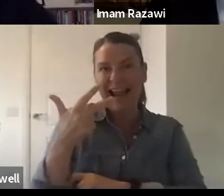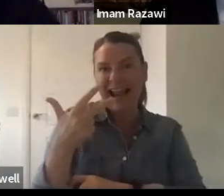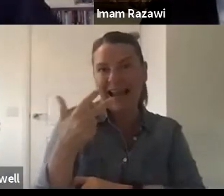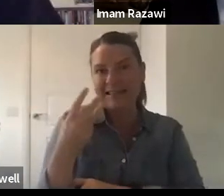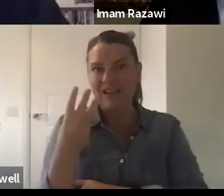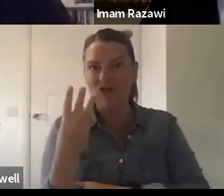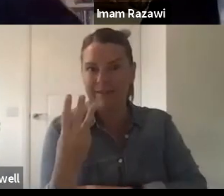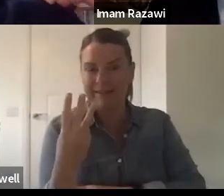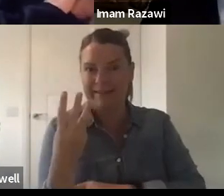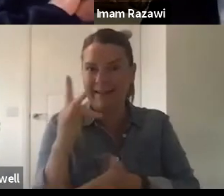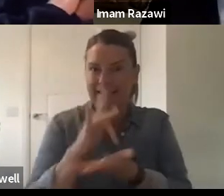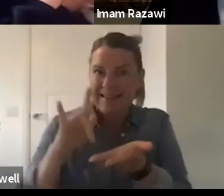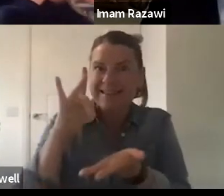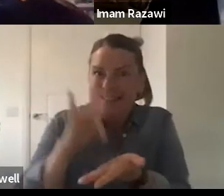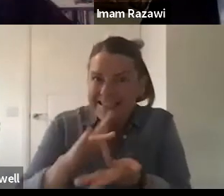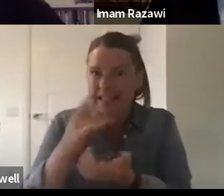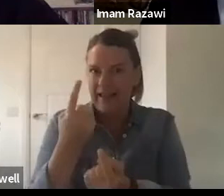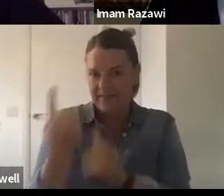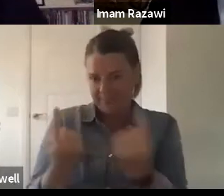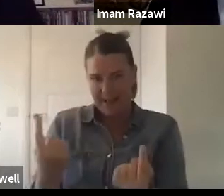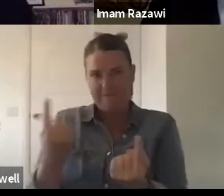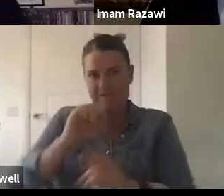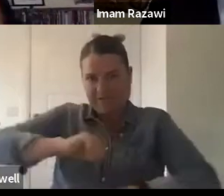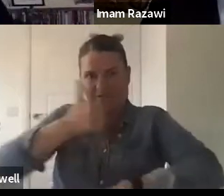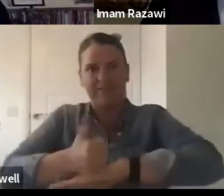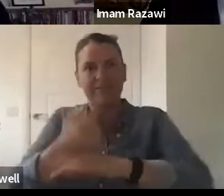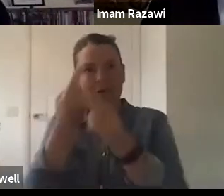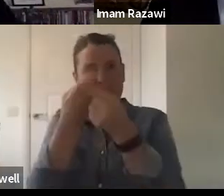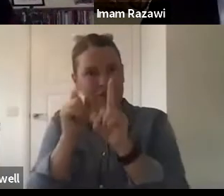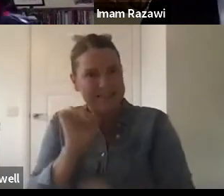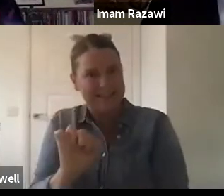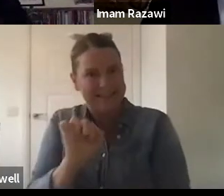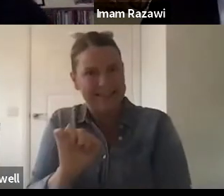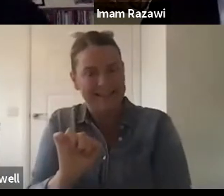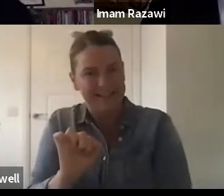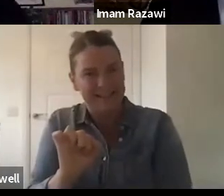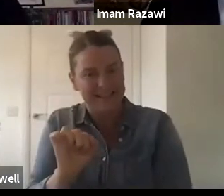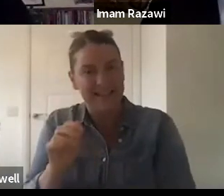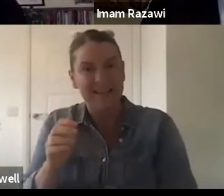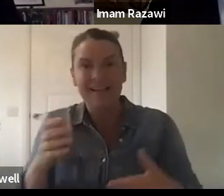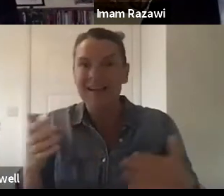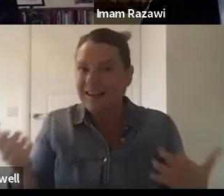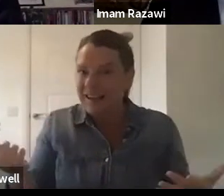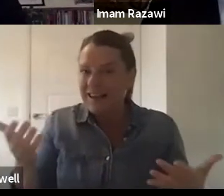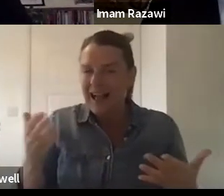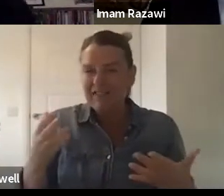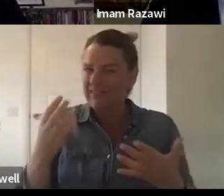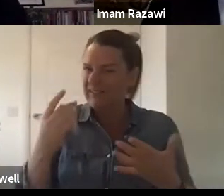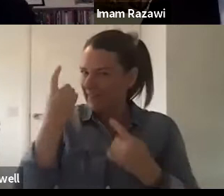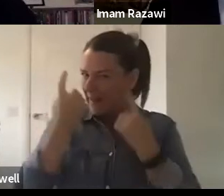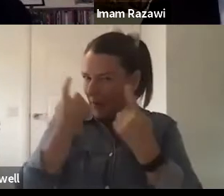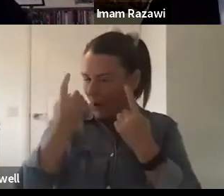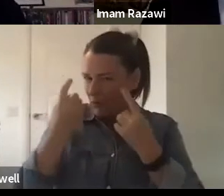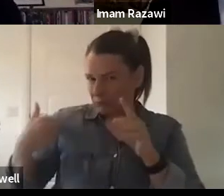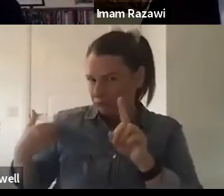city is a very, very close one. And I think as we're looking at how things have happened over the last few months, we're